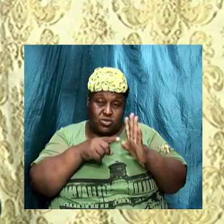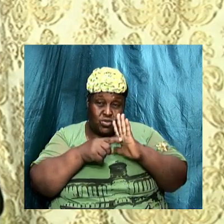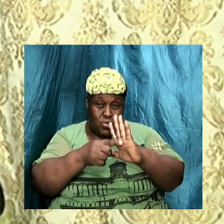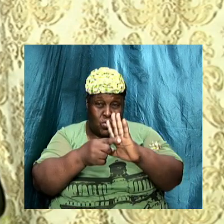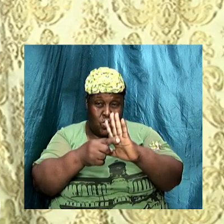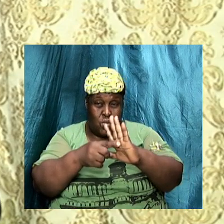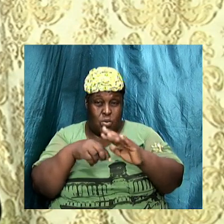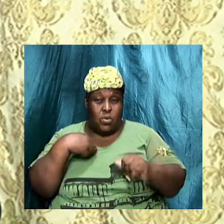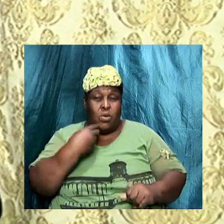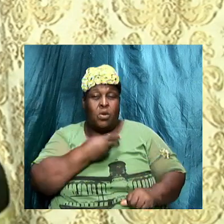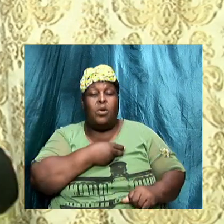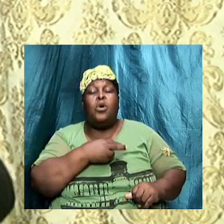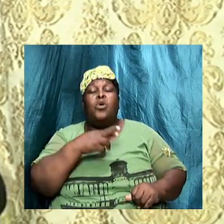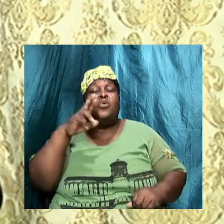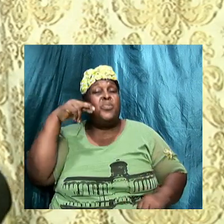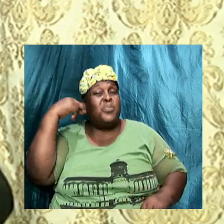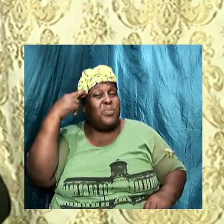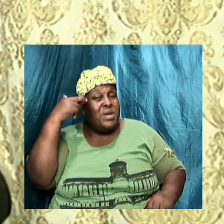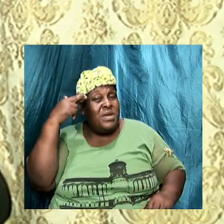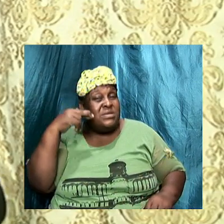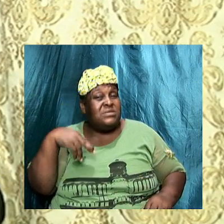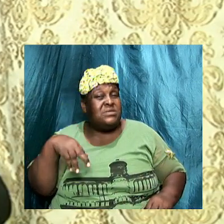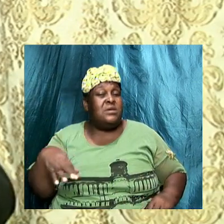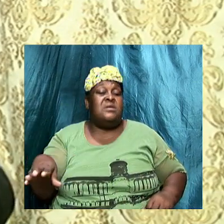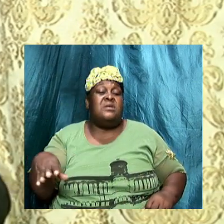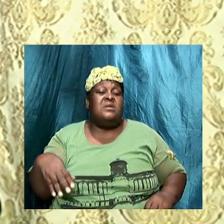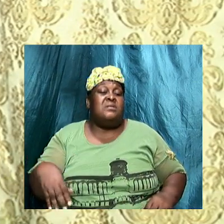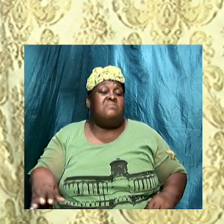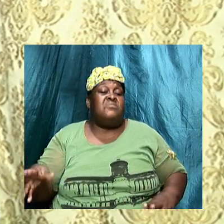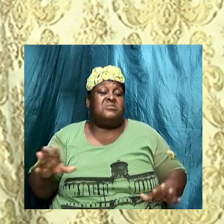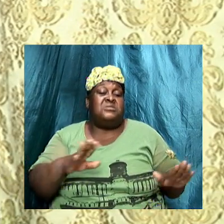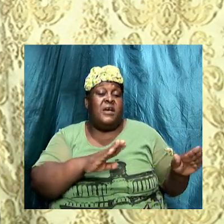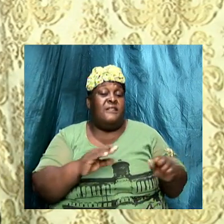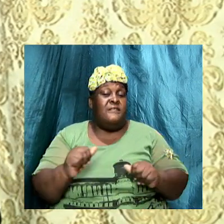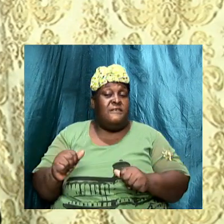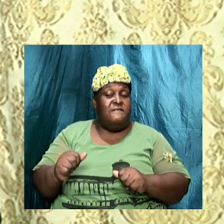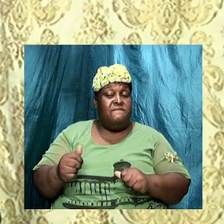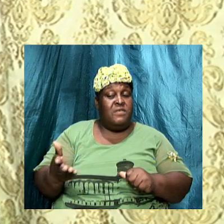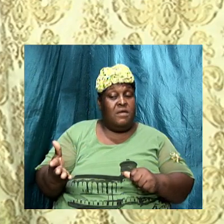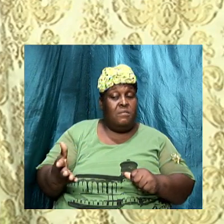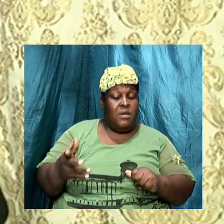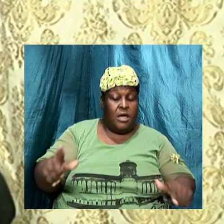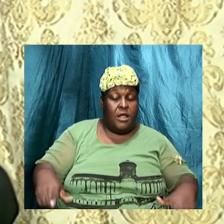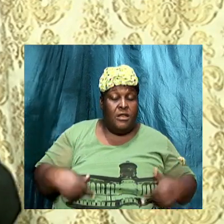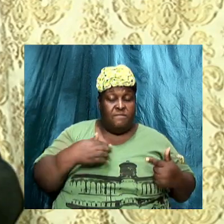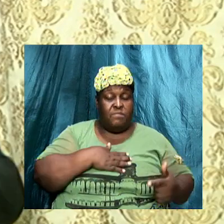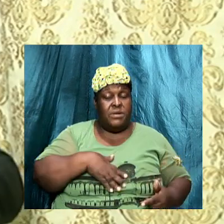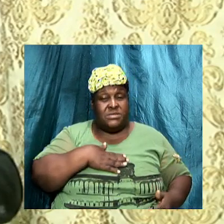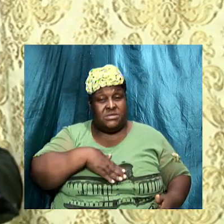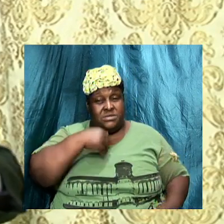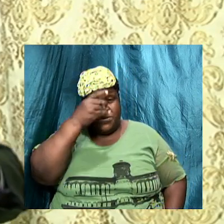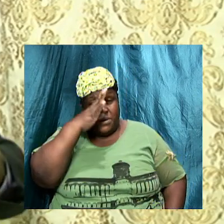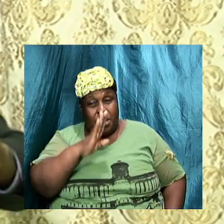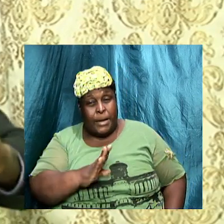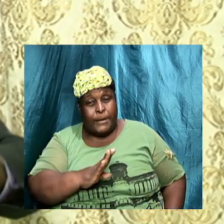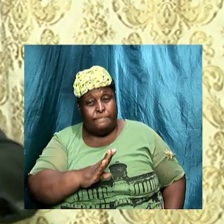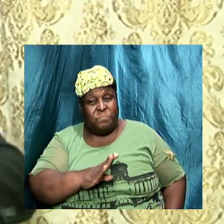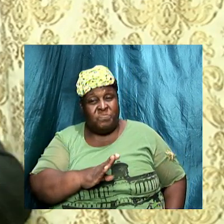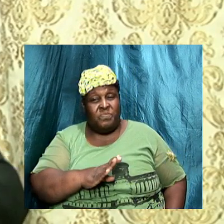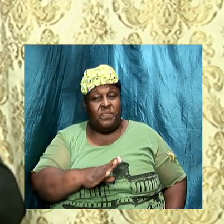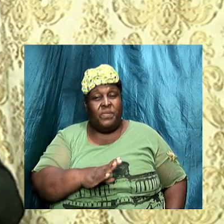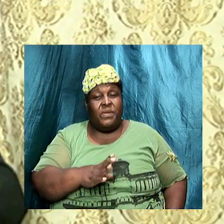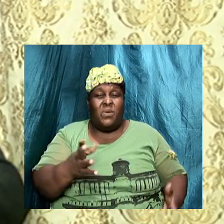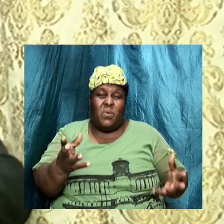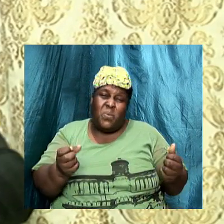the reason why we should avoid them and the reason why we should live pleasing to the Lord so I want to just make this